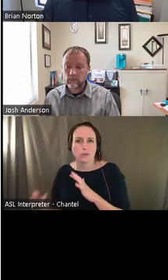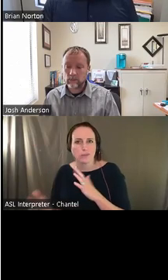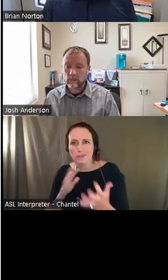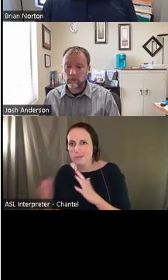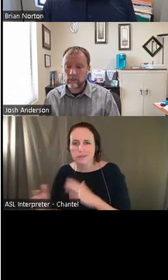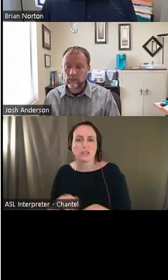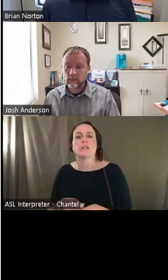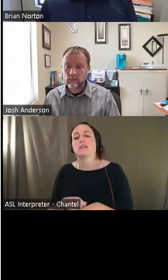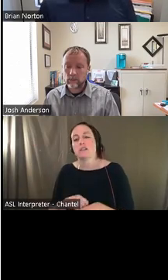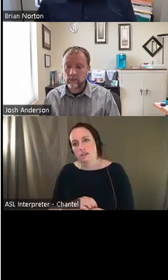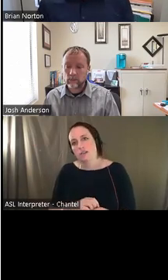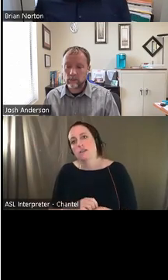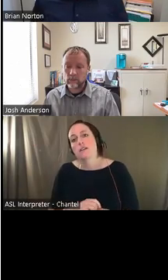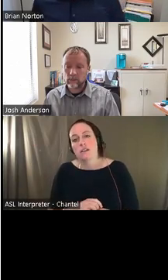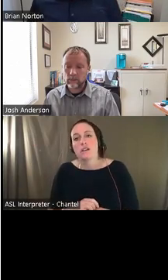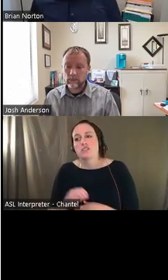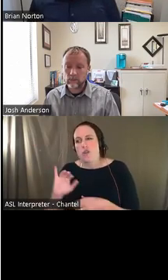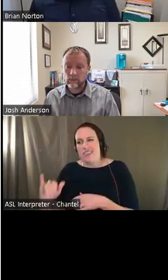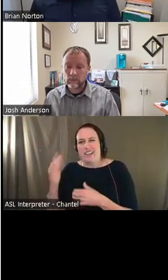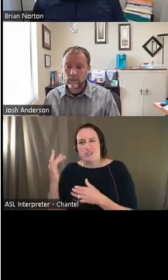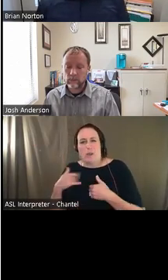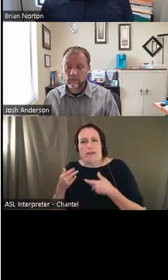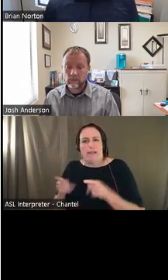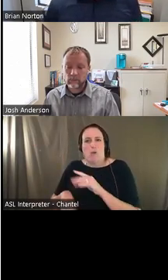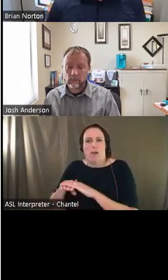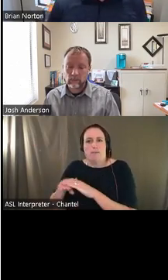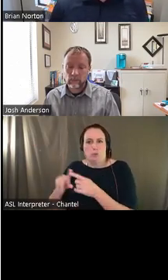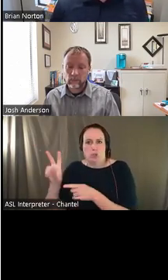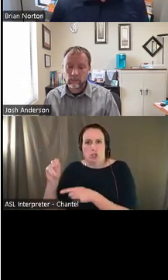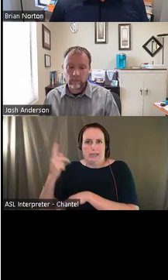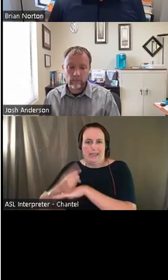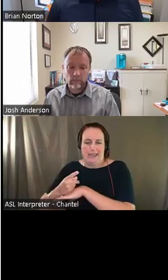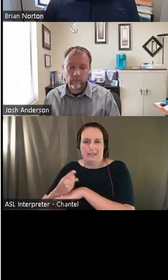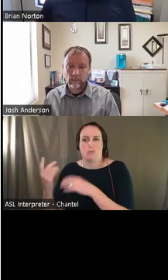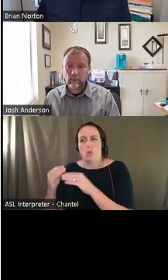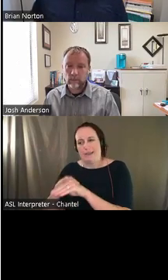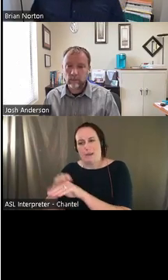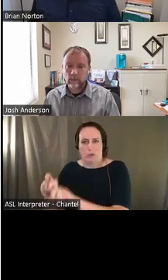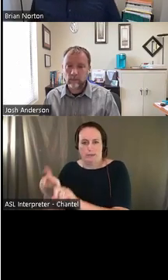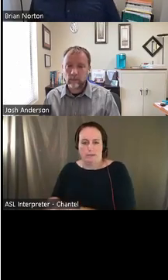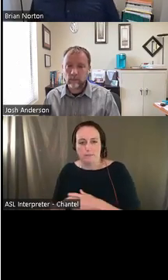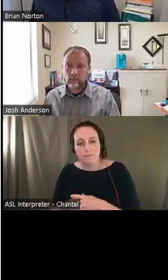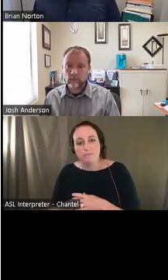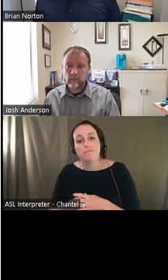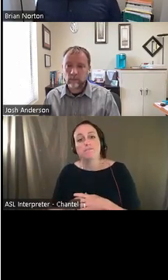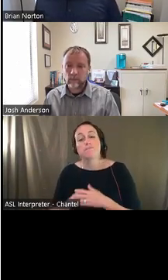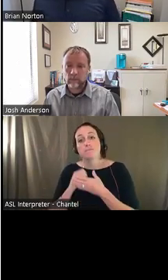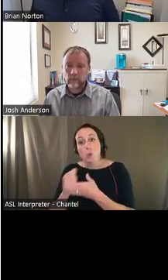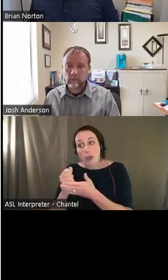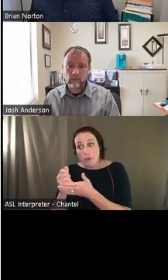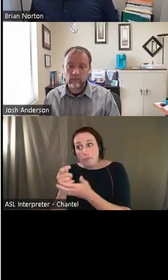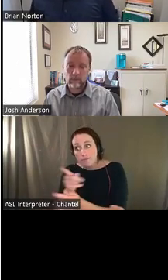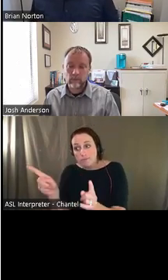just went back to what I was doing before. Again, helping people make informed decisions on what type of technology